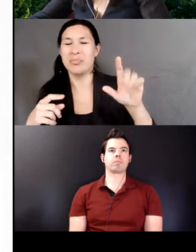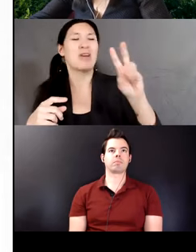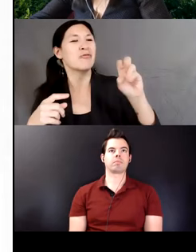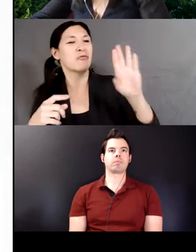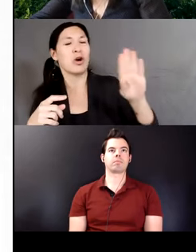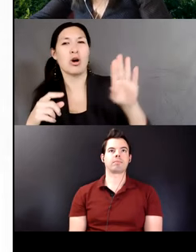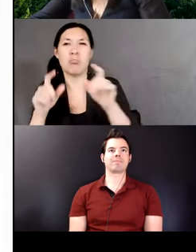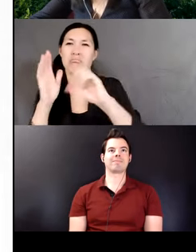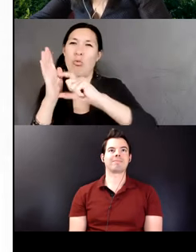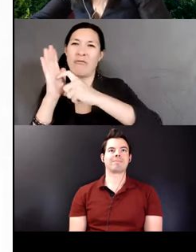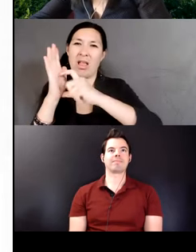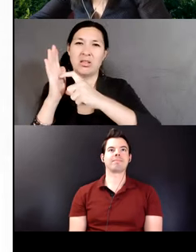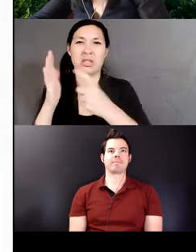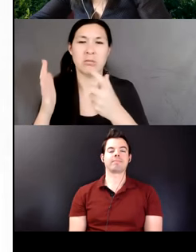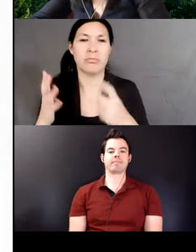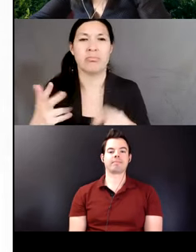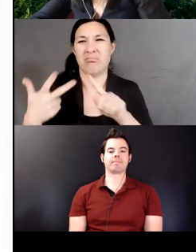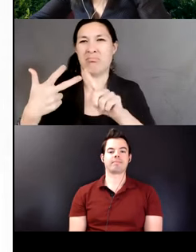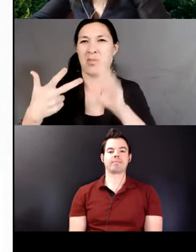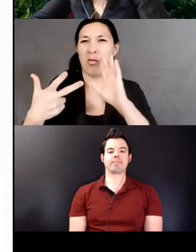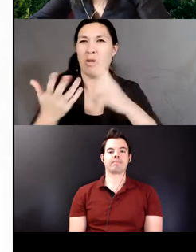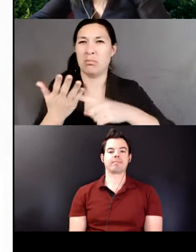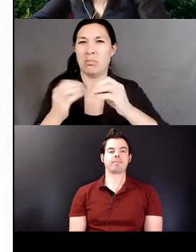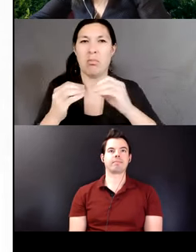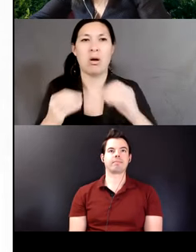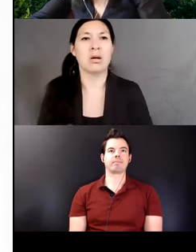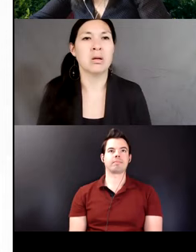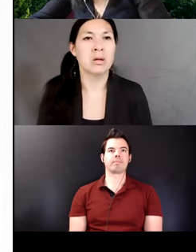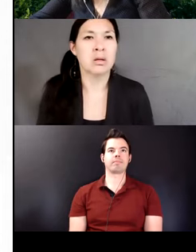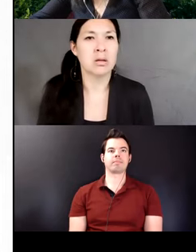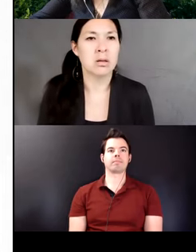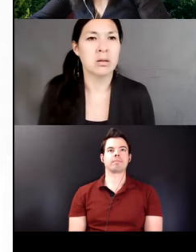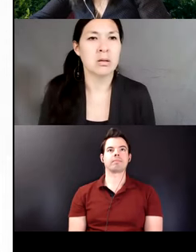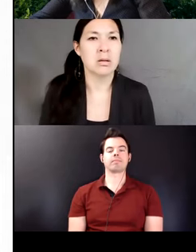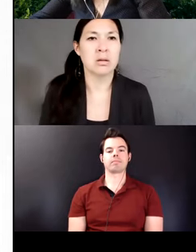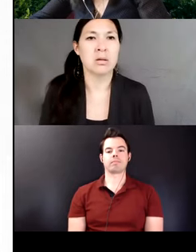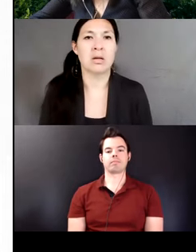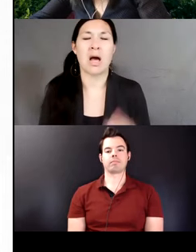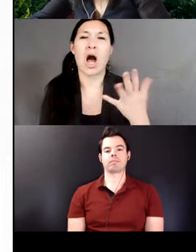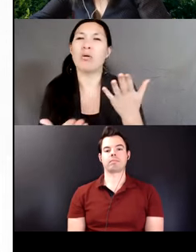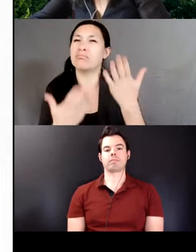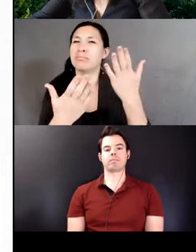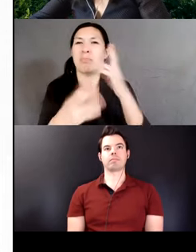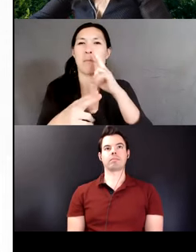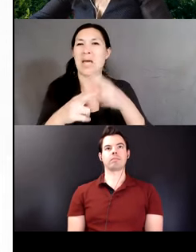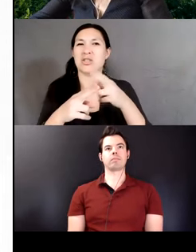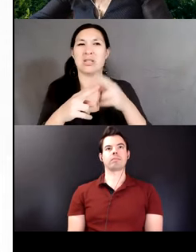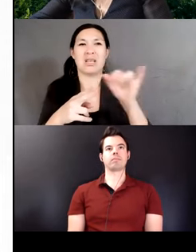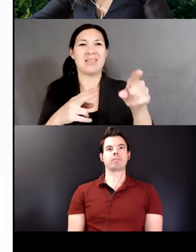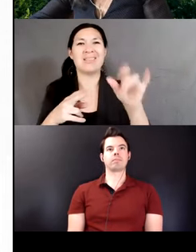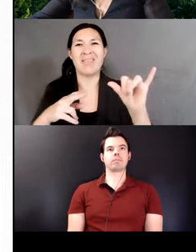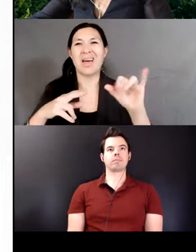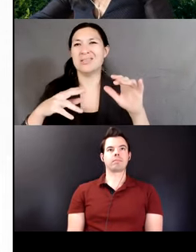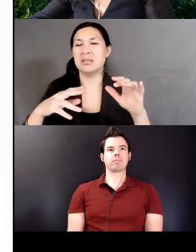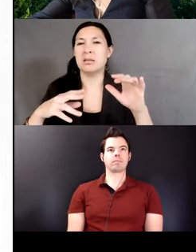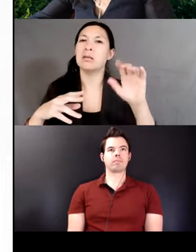I mentioned earlier that there is variation in the order of suffixes between the verb template proposed by earlier scholars and the one I